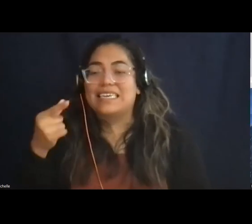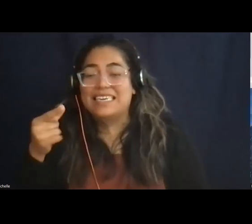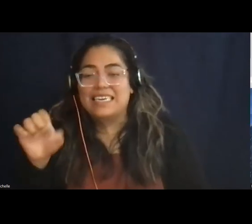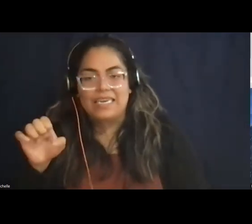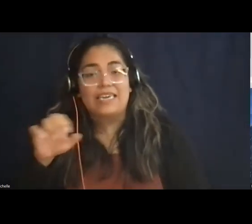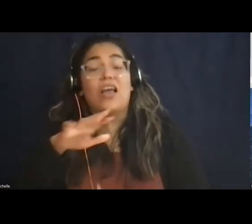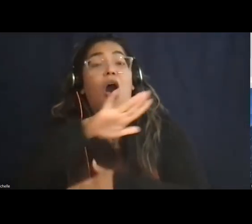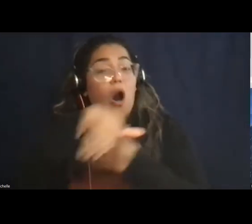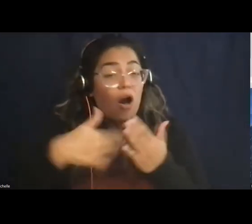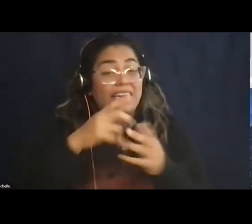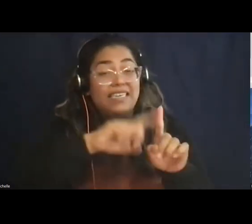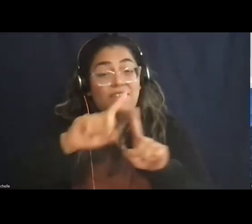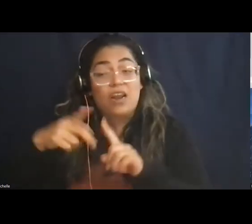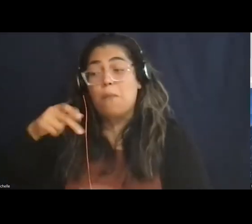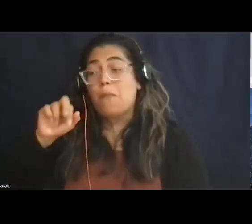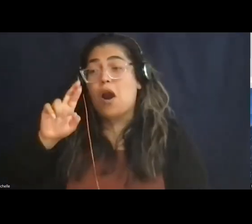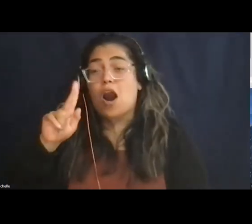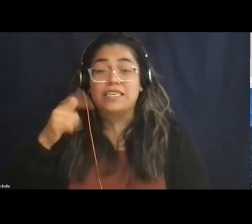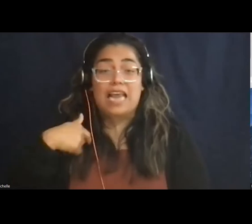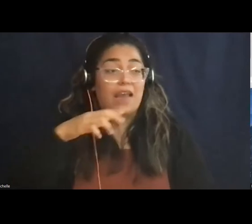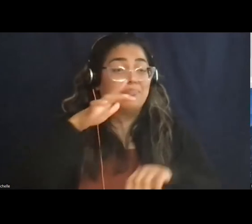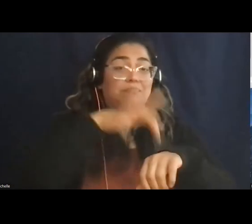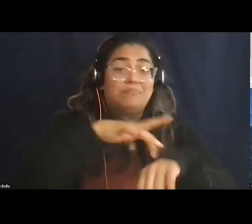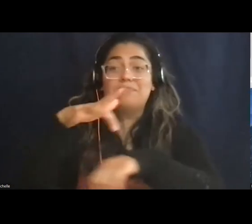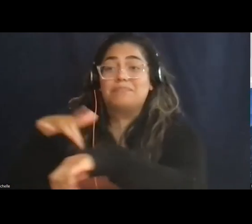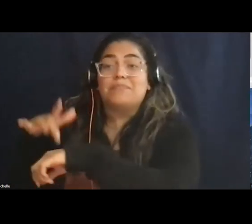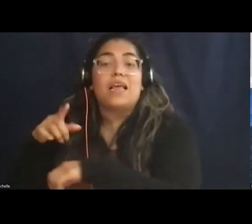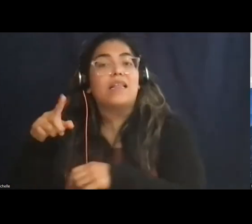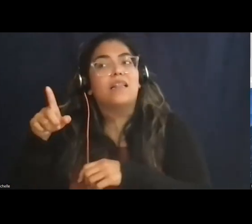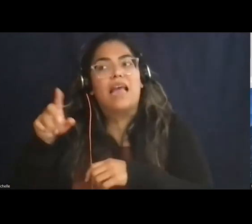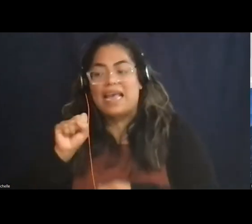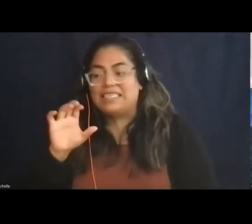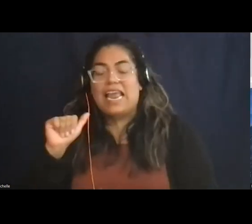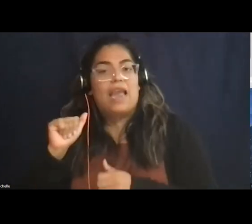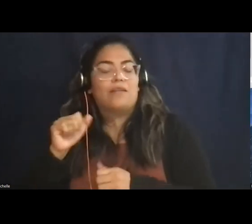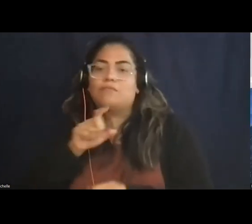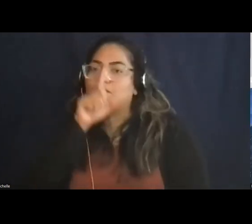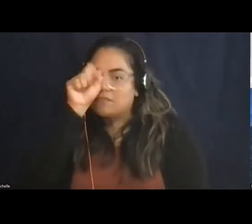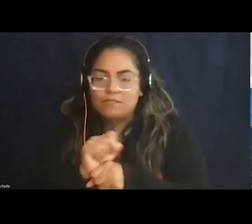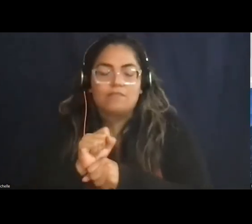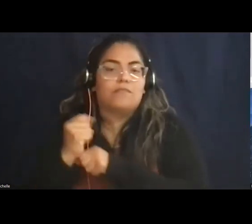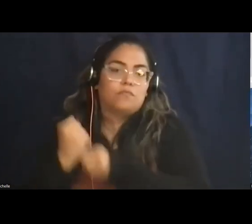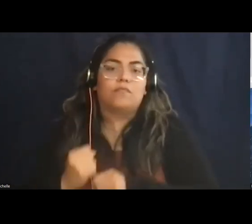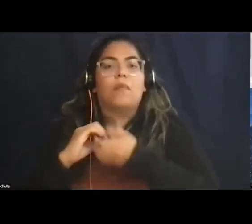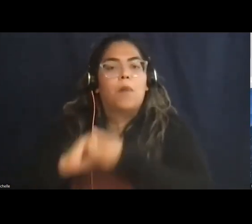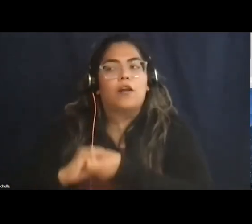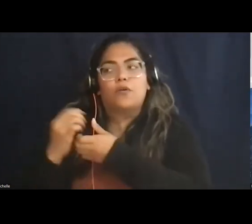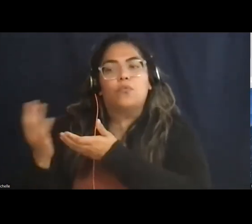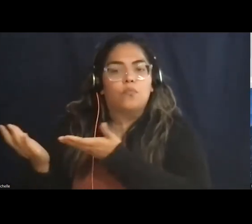been to SCA has been a firm partner of ours, and we bring them with us.